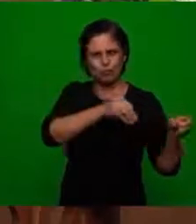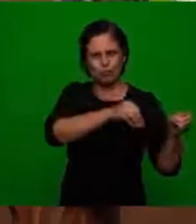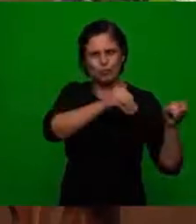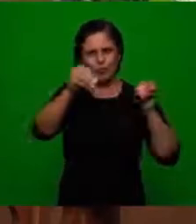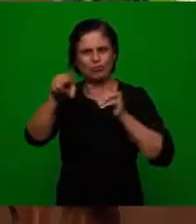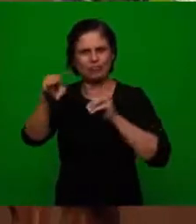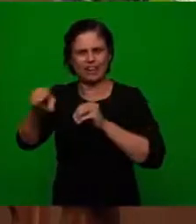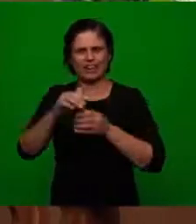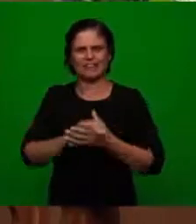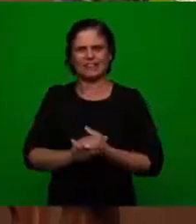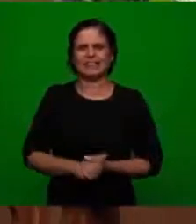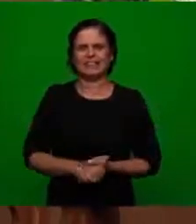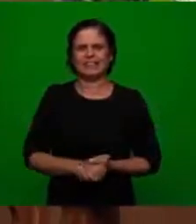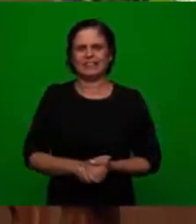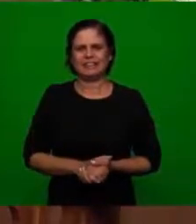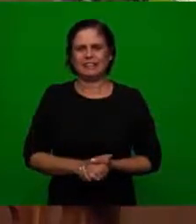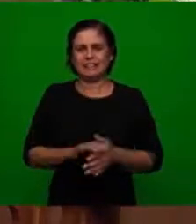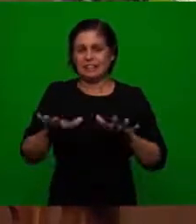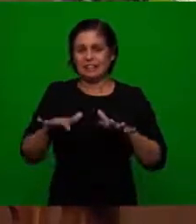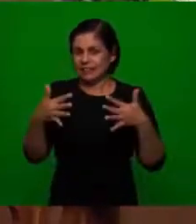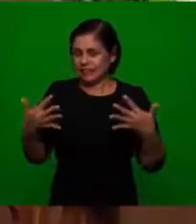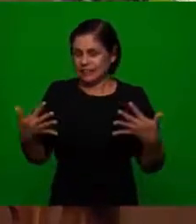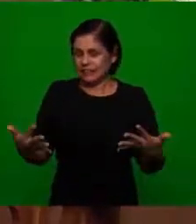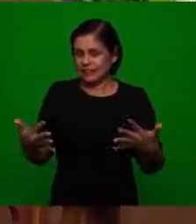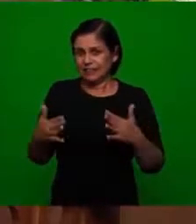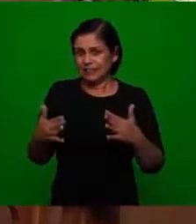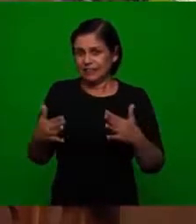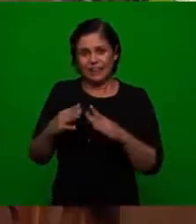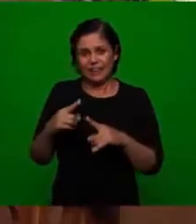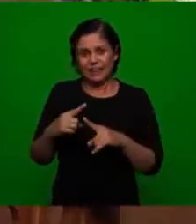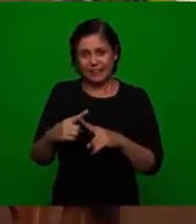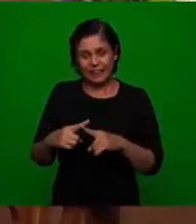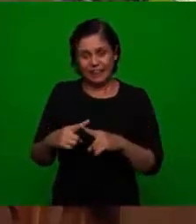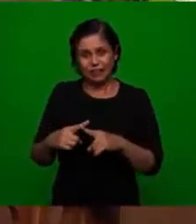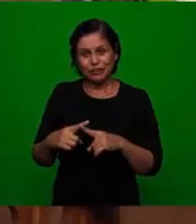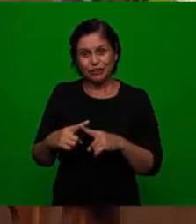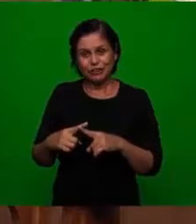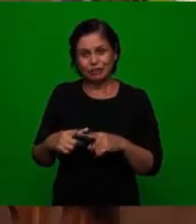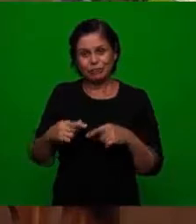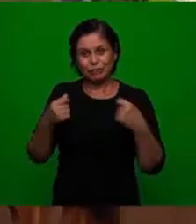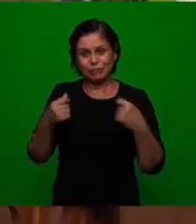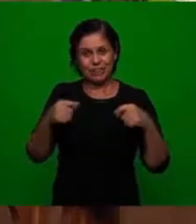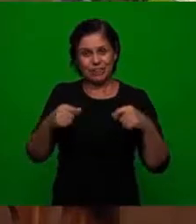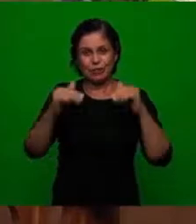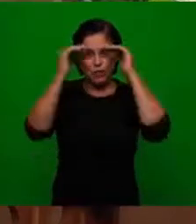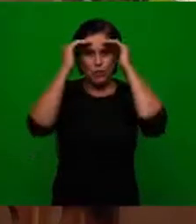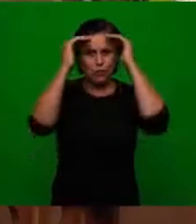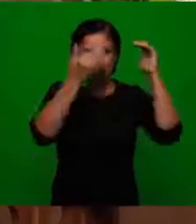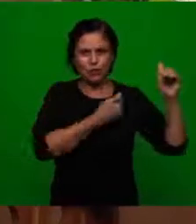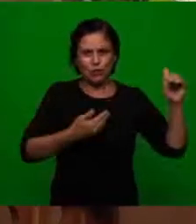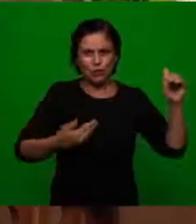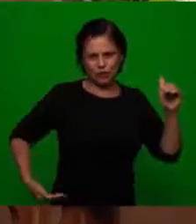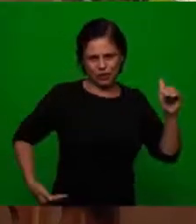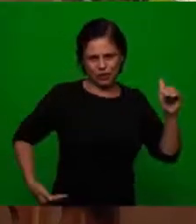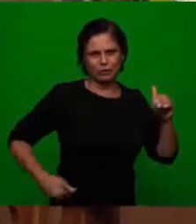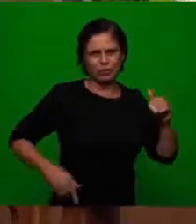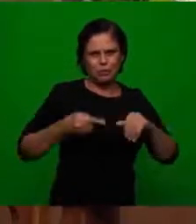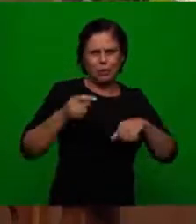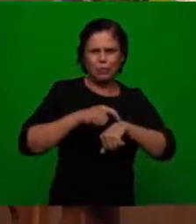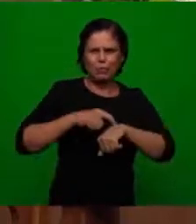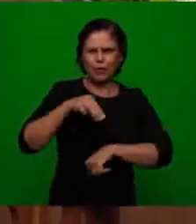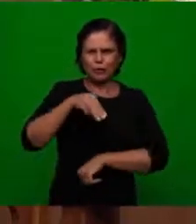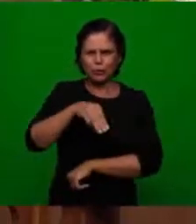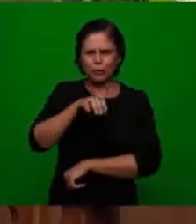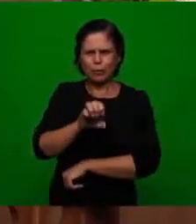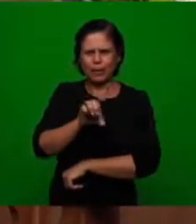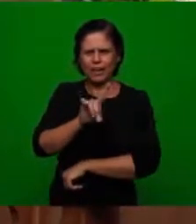because of the attacks of the barbarians and all the things of the time so the church now was controlled by the government and entering